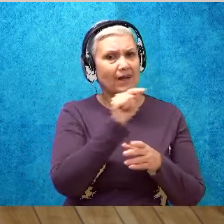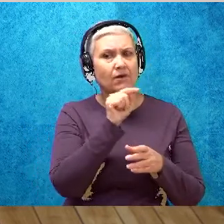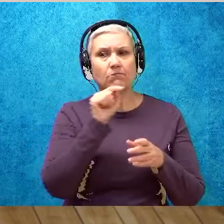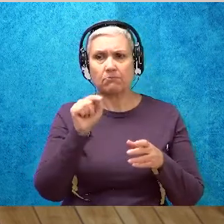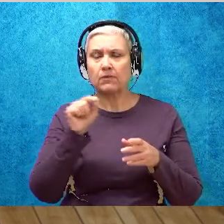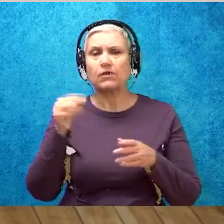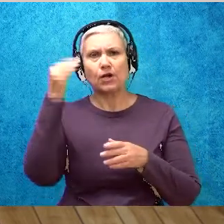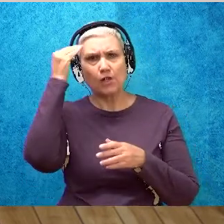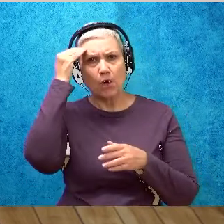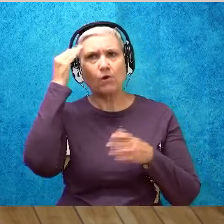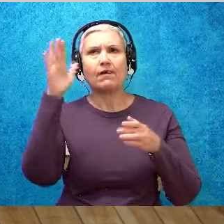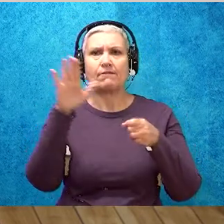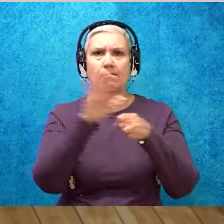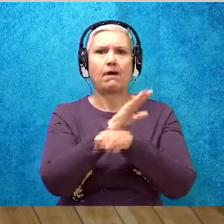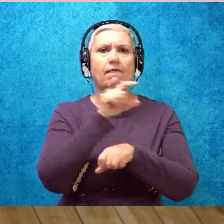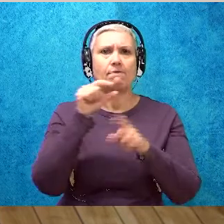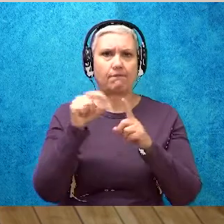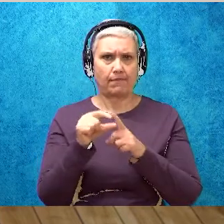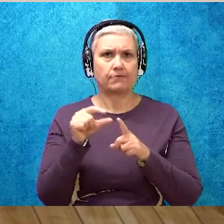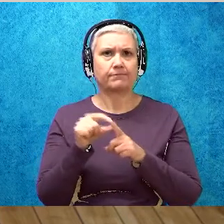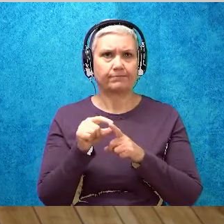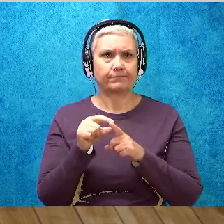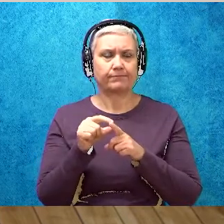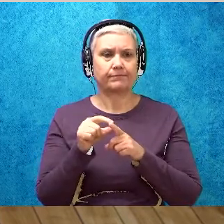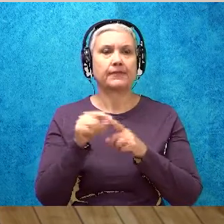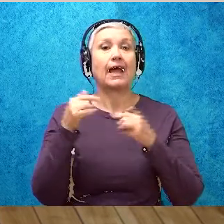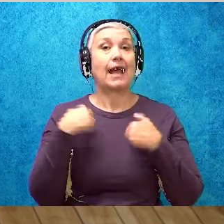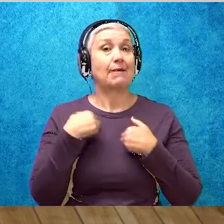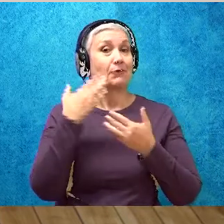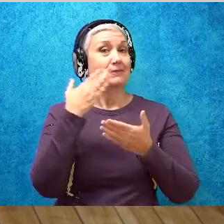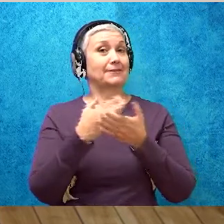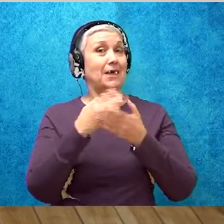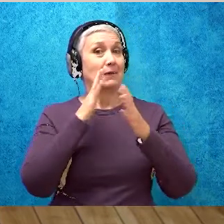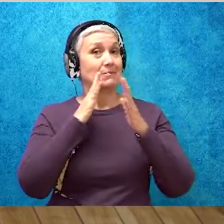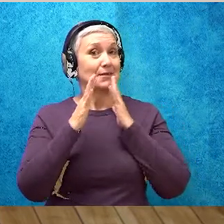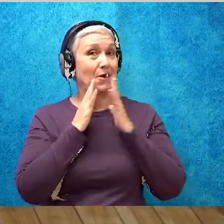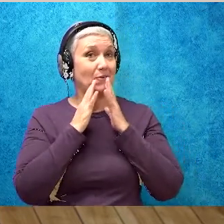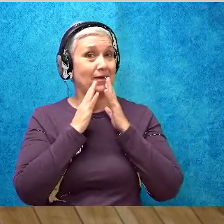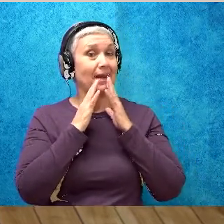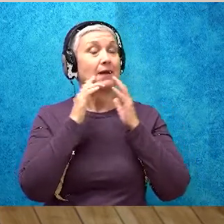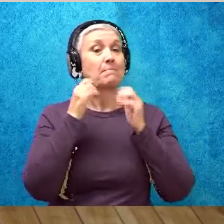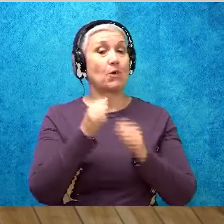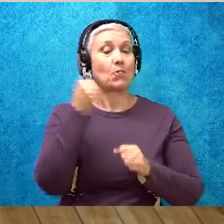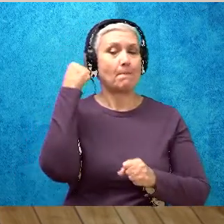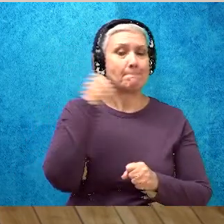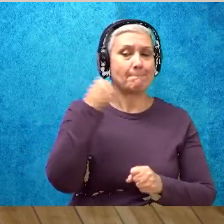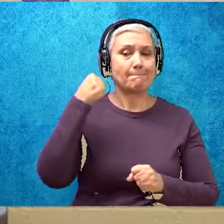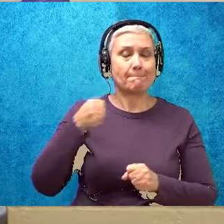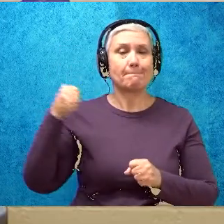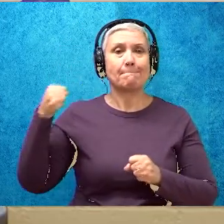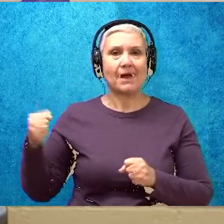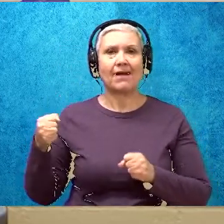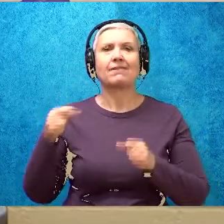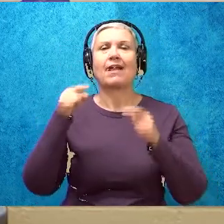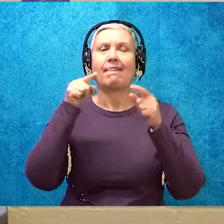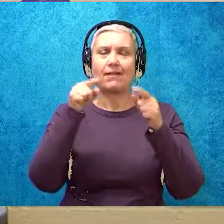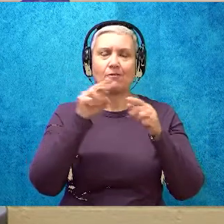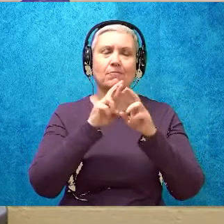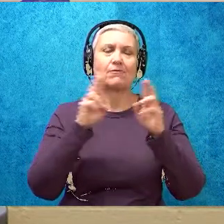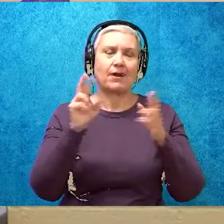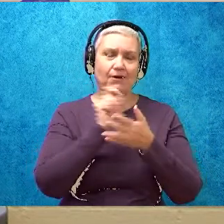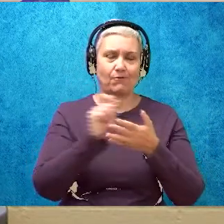enough words. So, Mrs. Wells is going to stop talking, and we're going to pound the sentence one more time, and then you guys can write it.